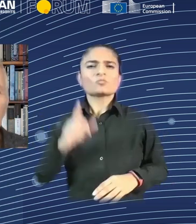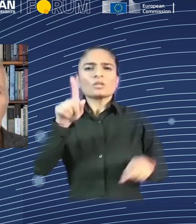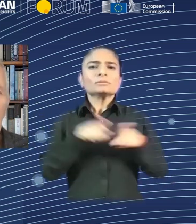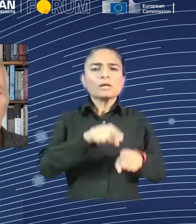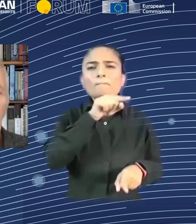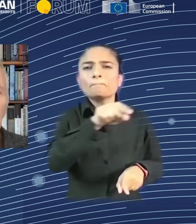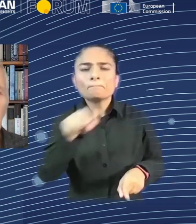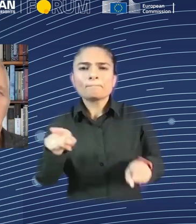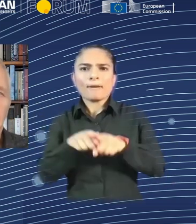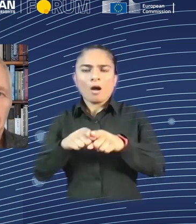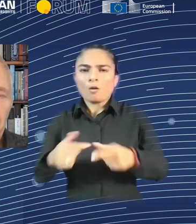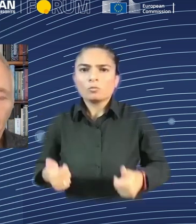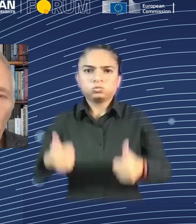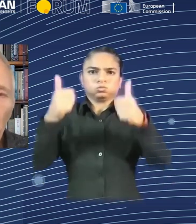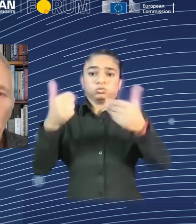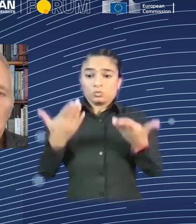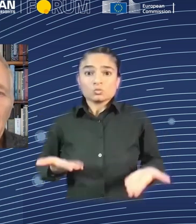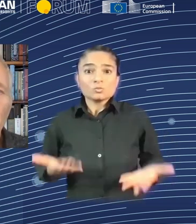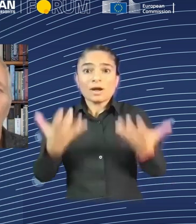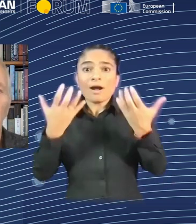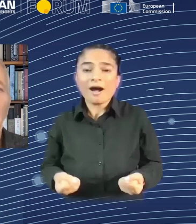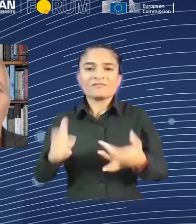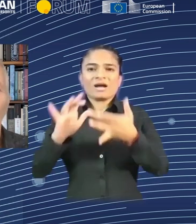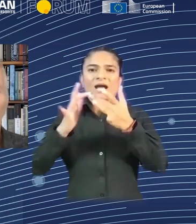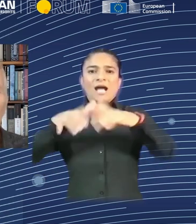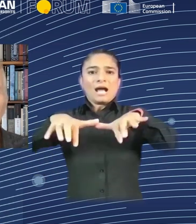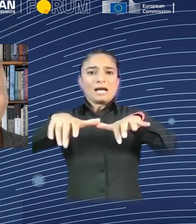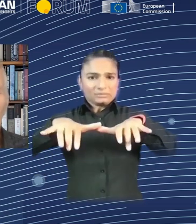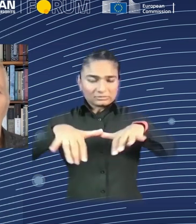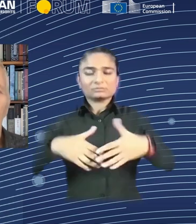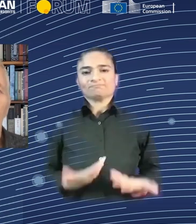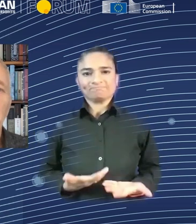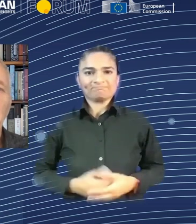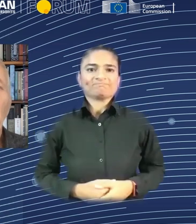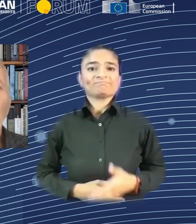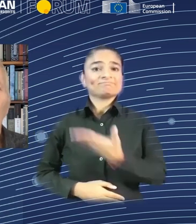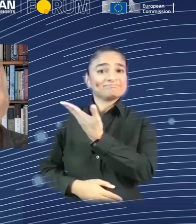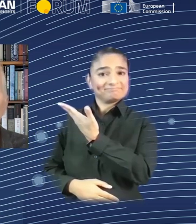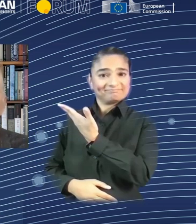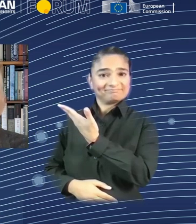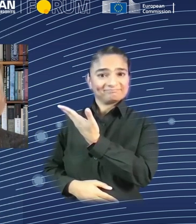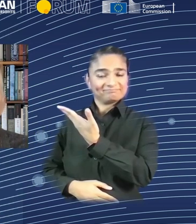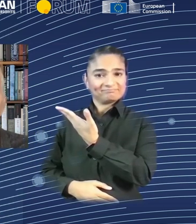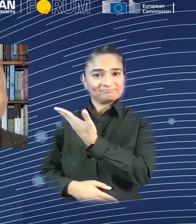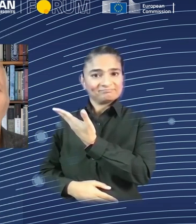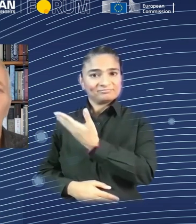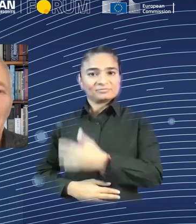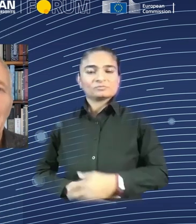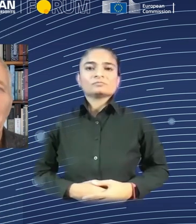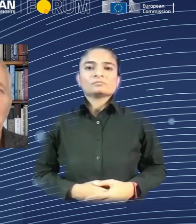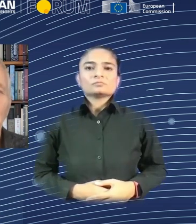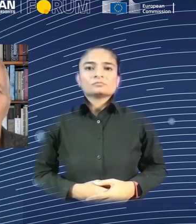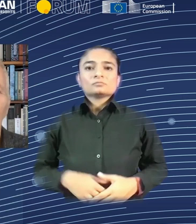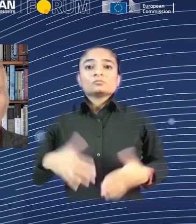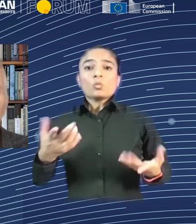next slide, the nature of the angel we're wrestling with, which is how to use the new technology to make